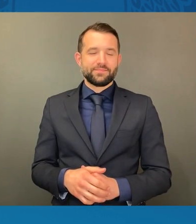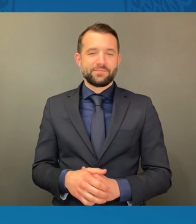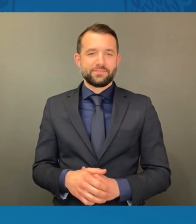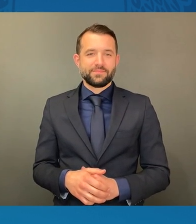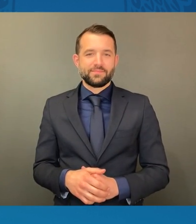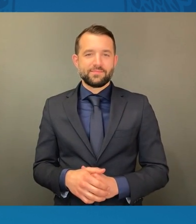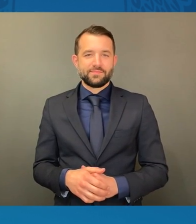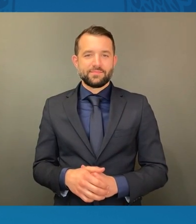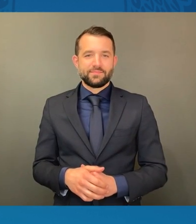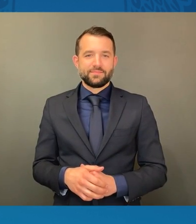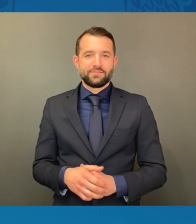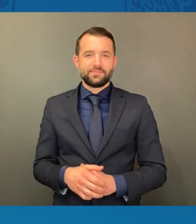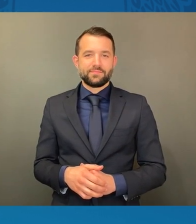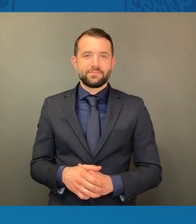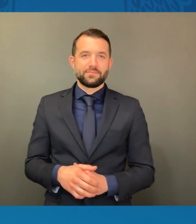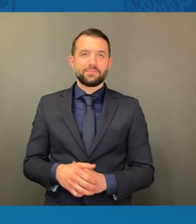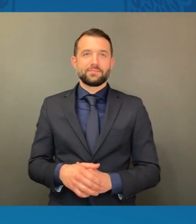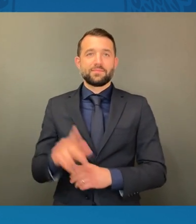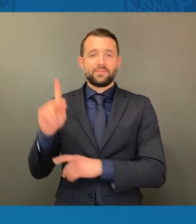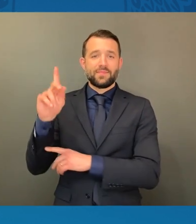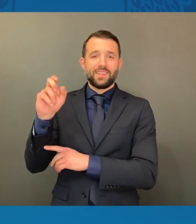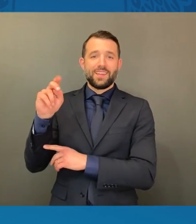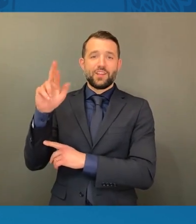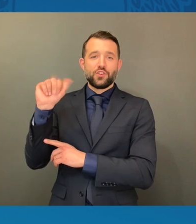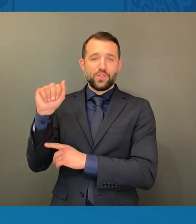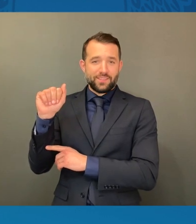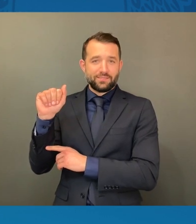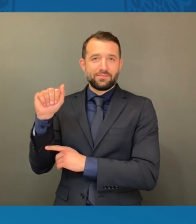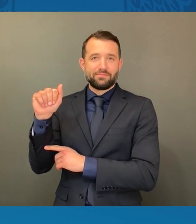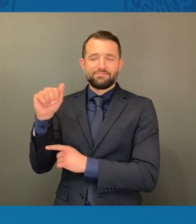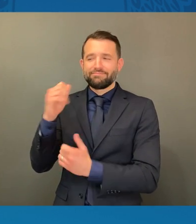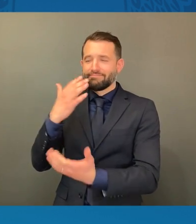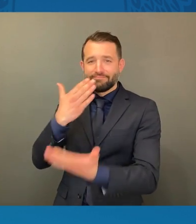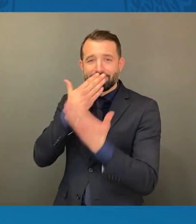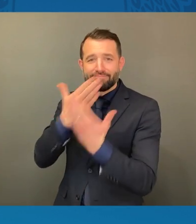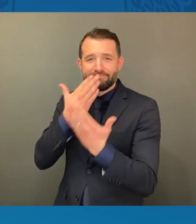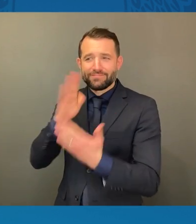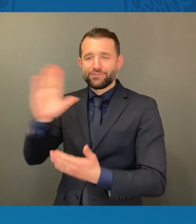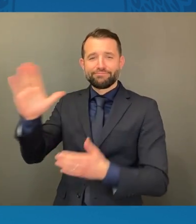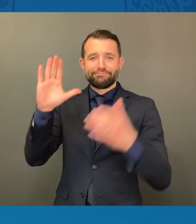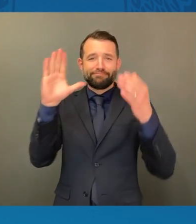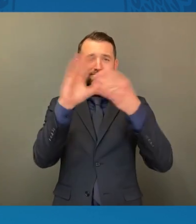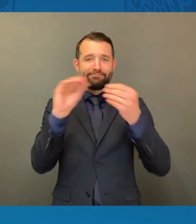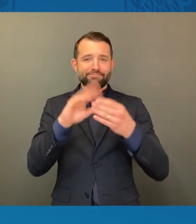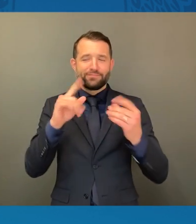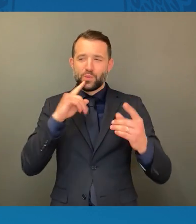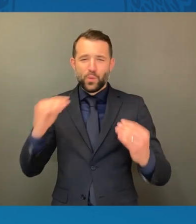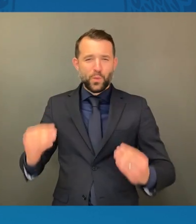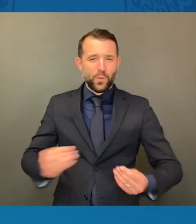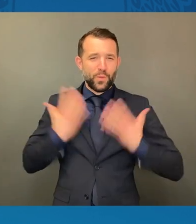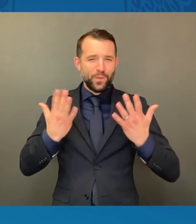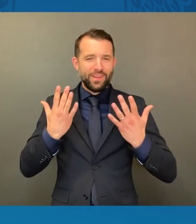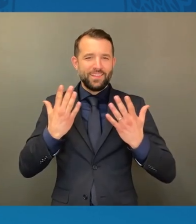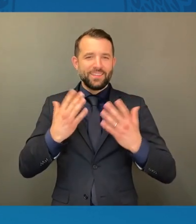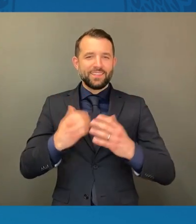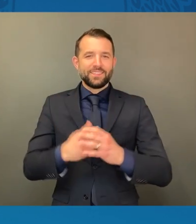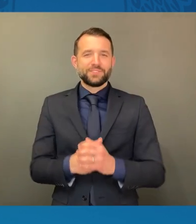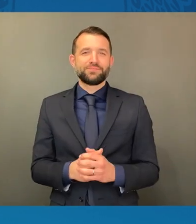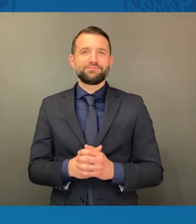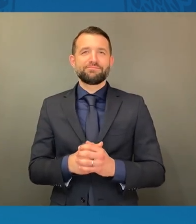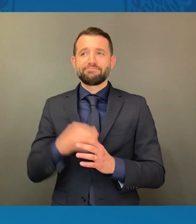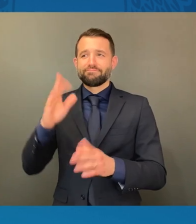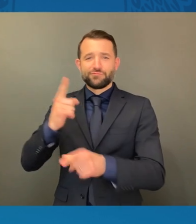Kendra, thank you for those inspiring words. In the great tradition of Alabama State,